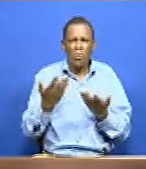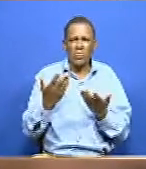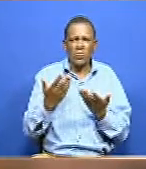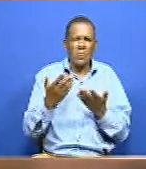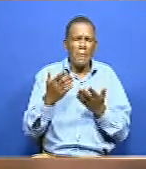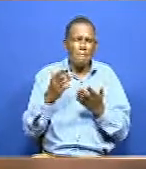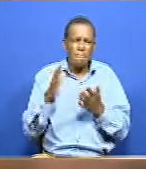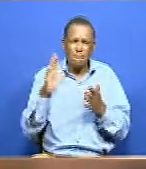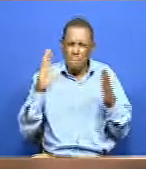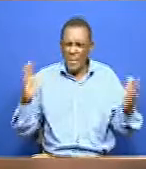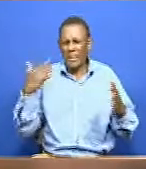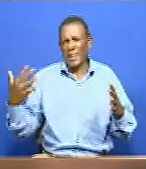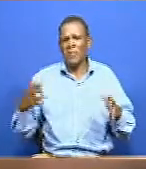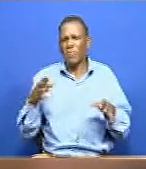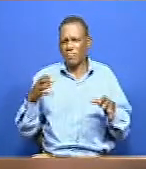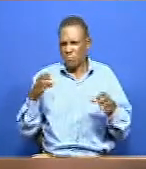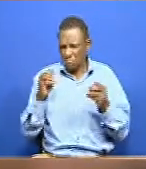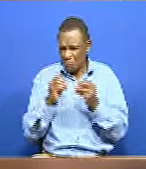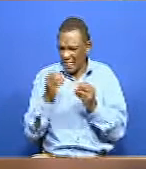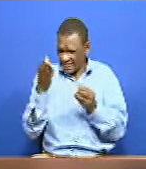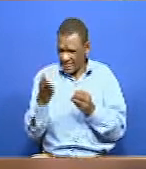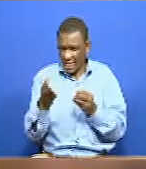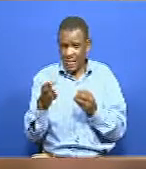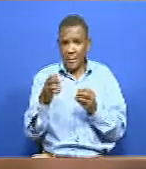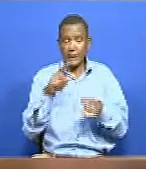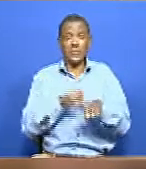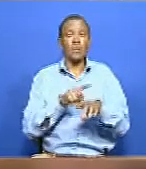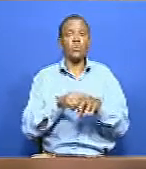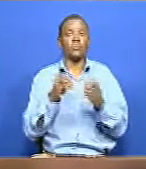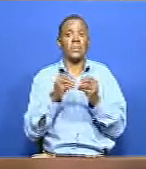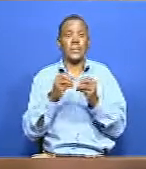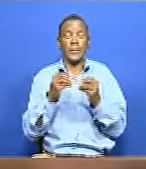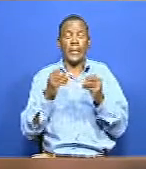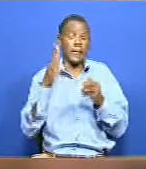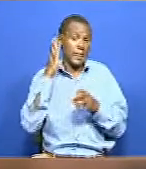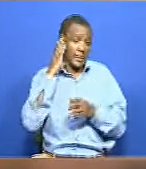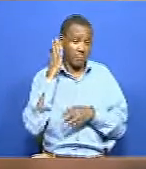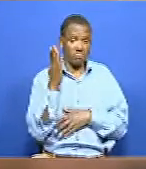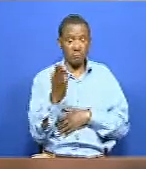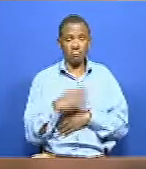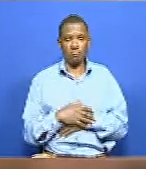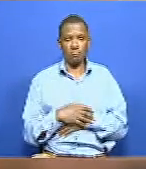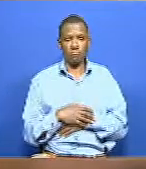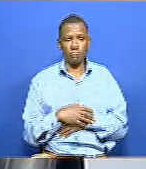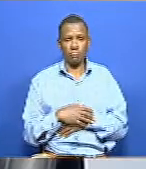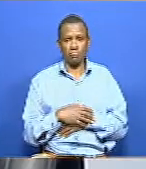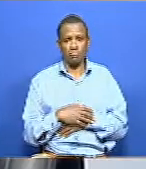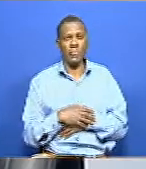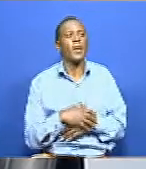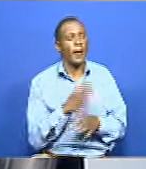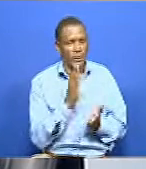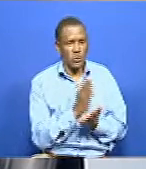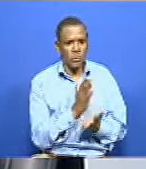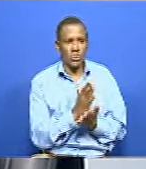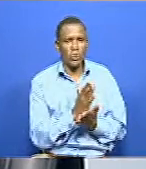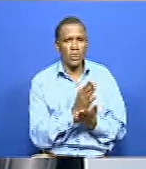misconceptions have you come across when it comes to persons who have hearing impairment? First of all, the thinking that